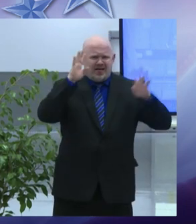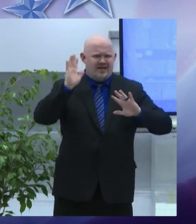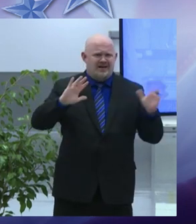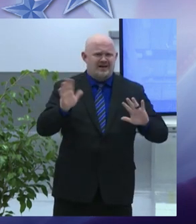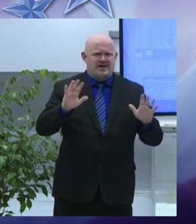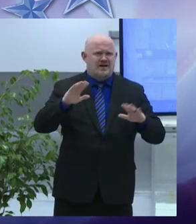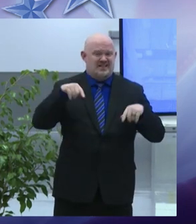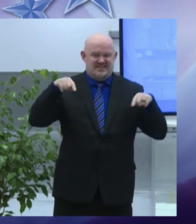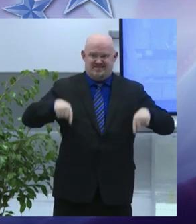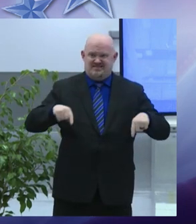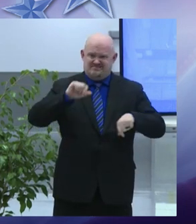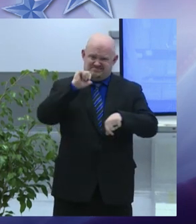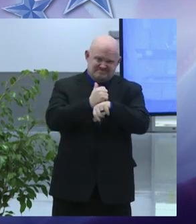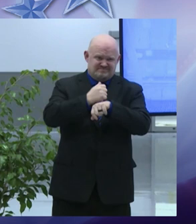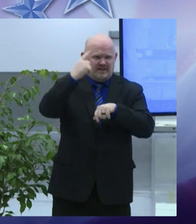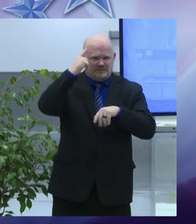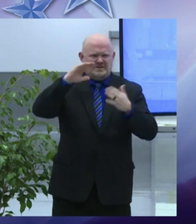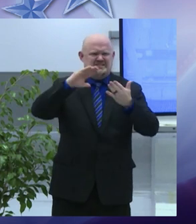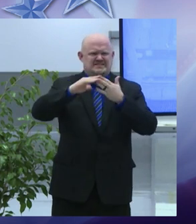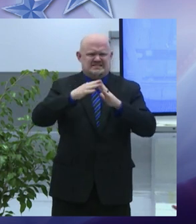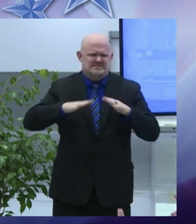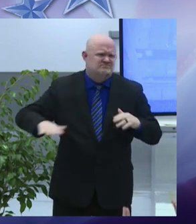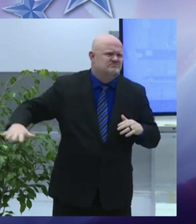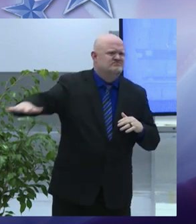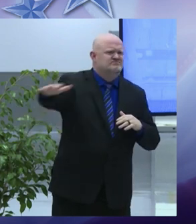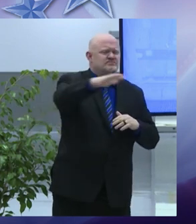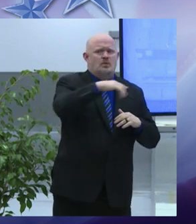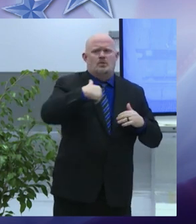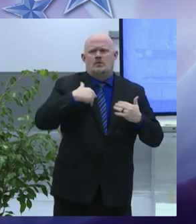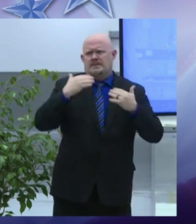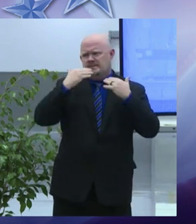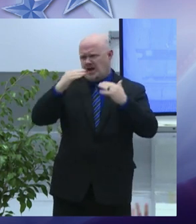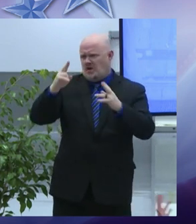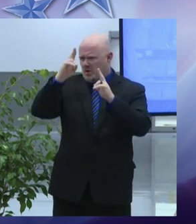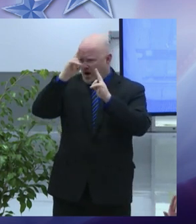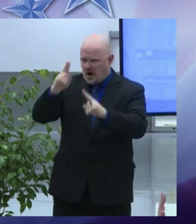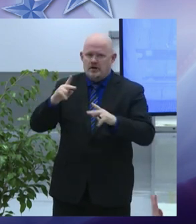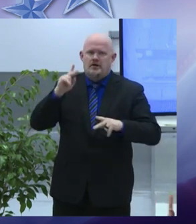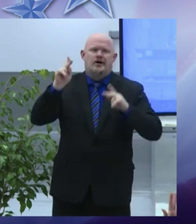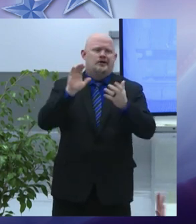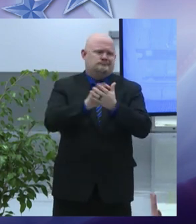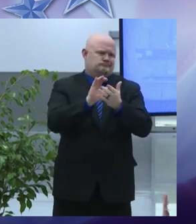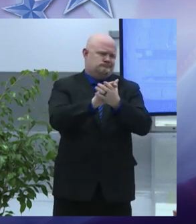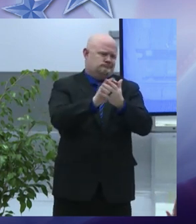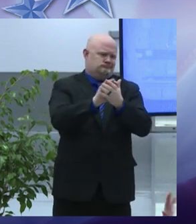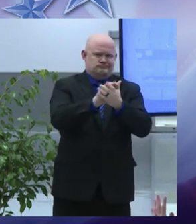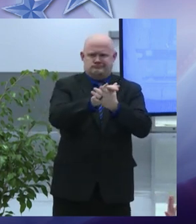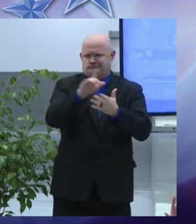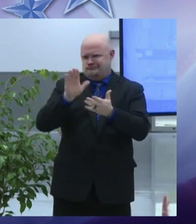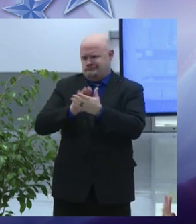so thank you again John to you and your entire team speaking